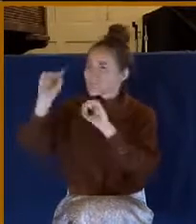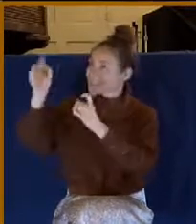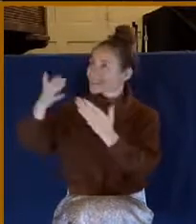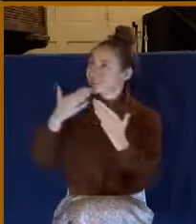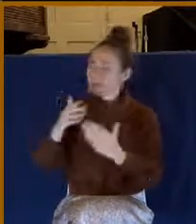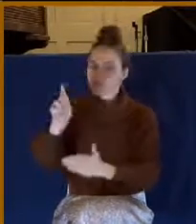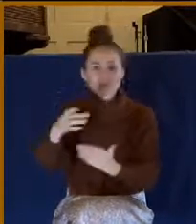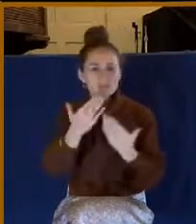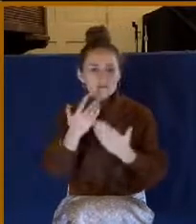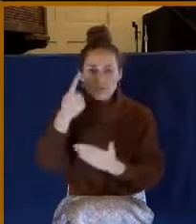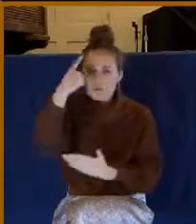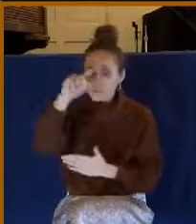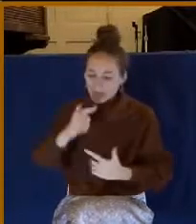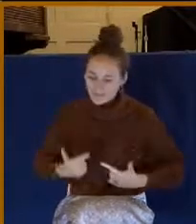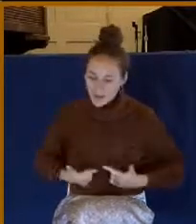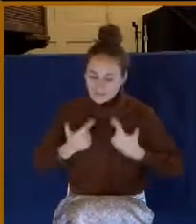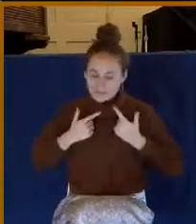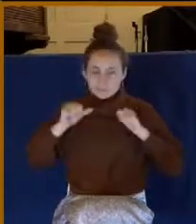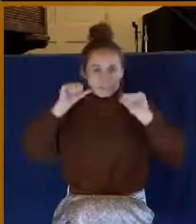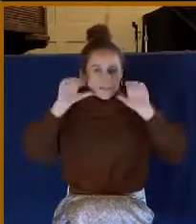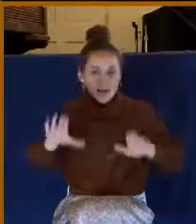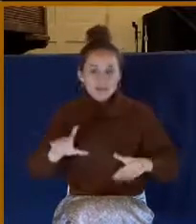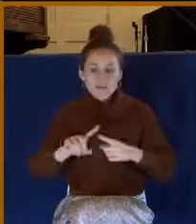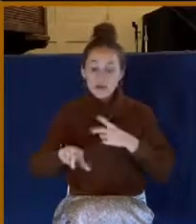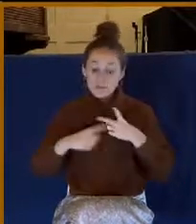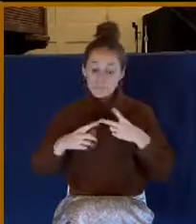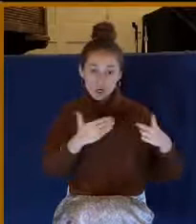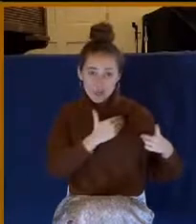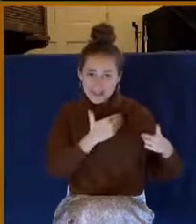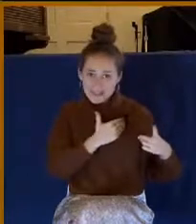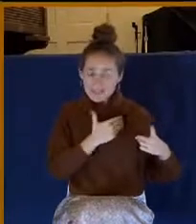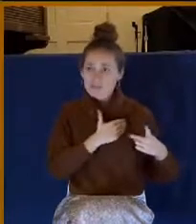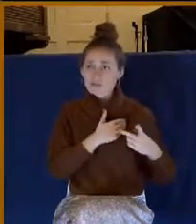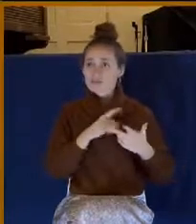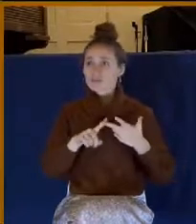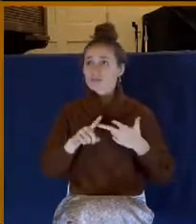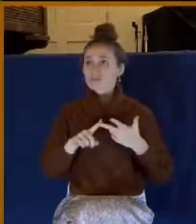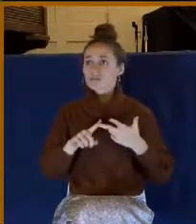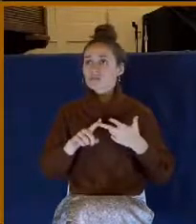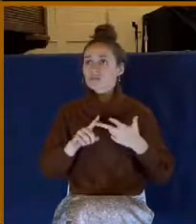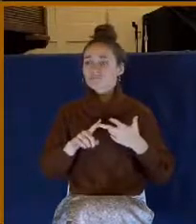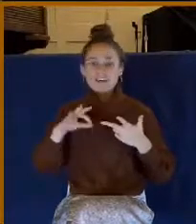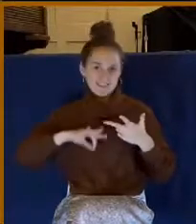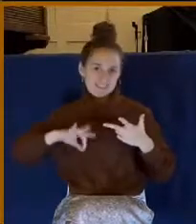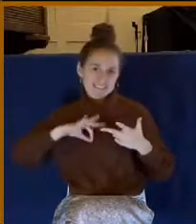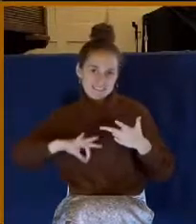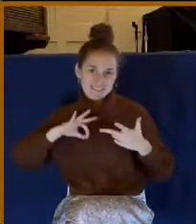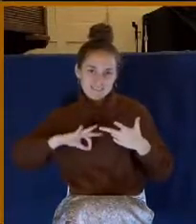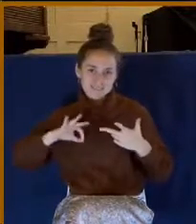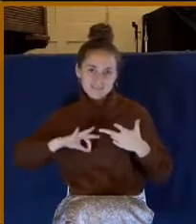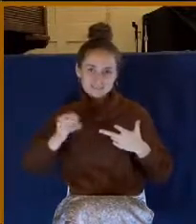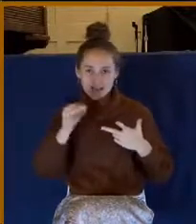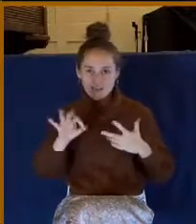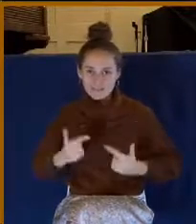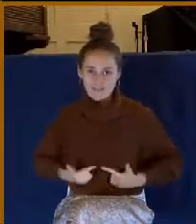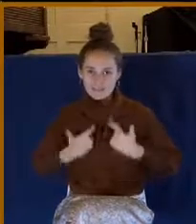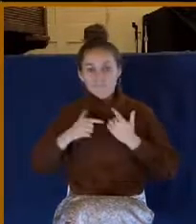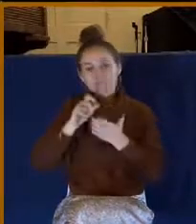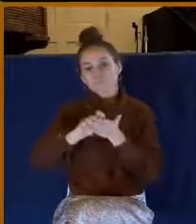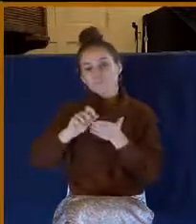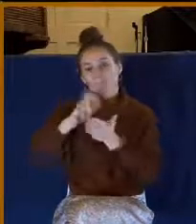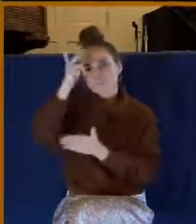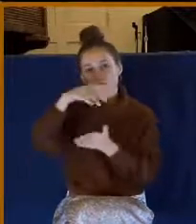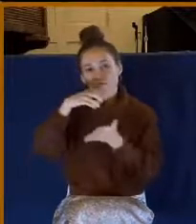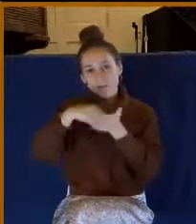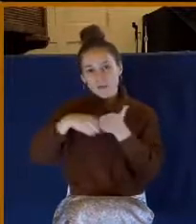the blessings of life and the burdens of life. We ought to be grateful for the benefits of life. Write down Psalm 103, verse